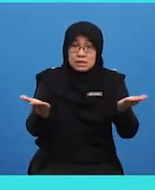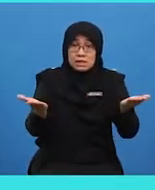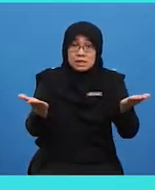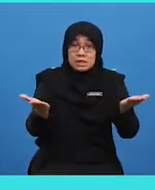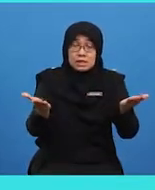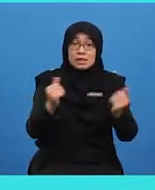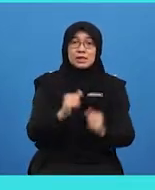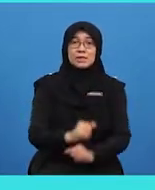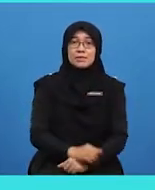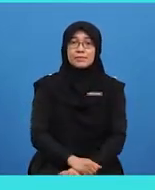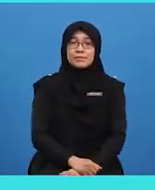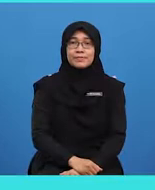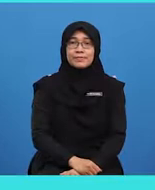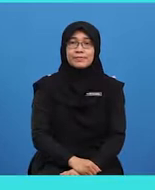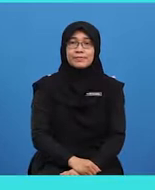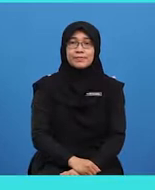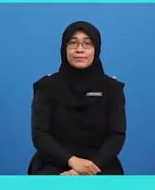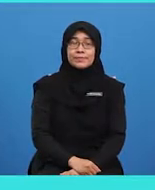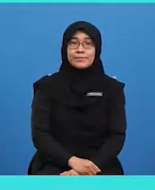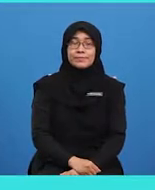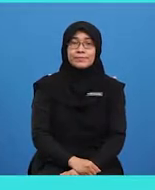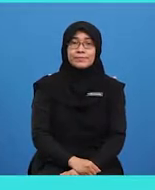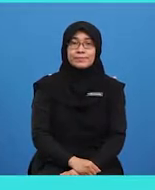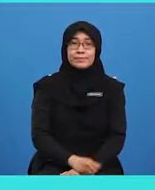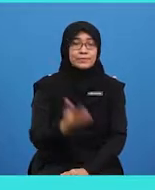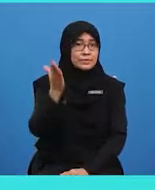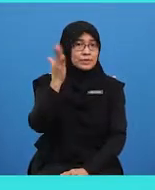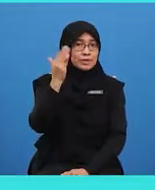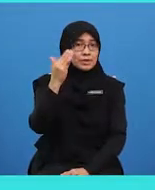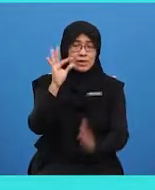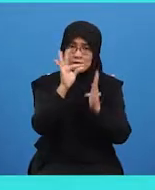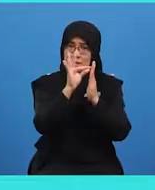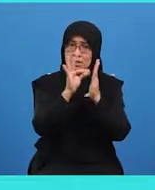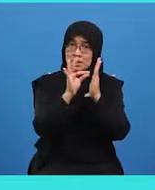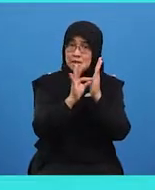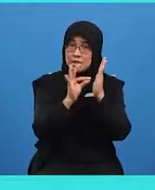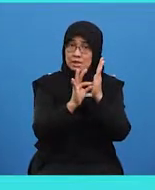Are you ready to check the answer? Let's count the cupcakes on Andy's tray together.